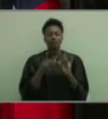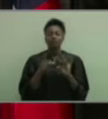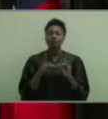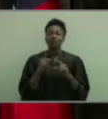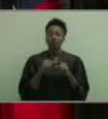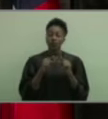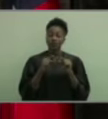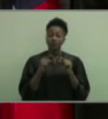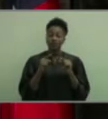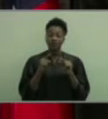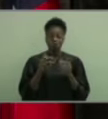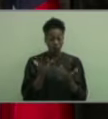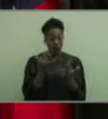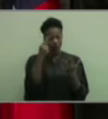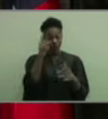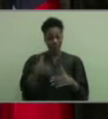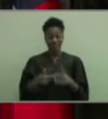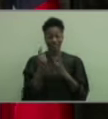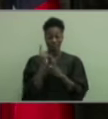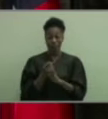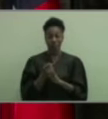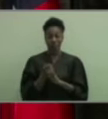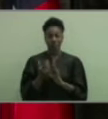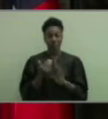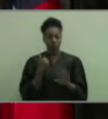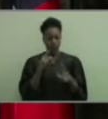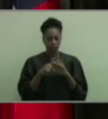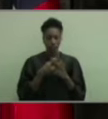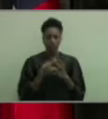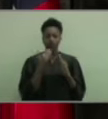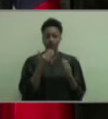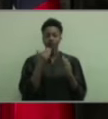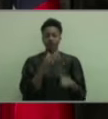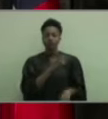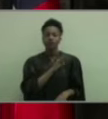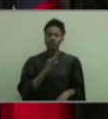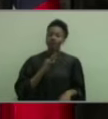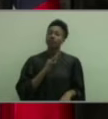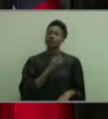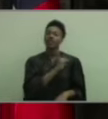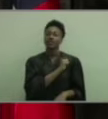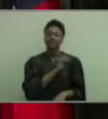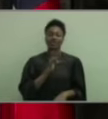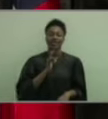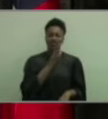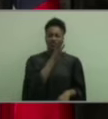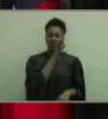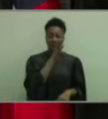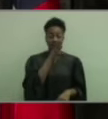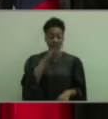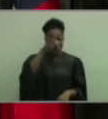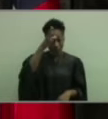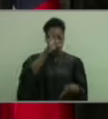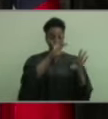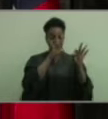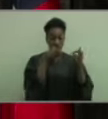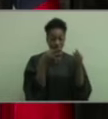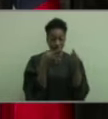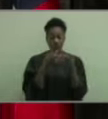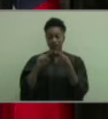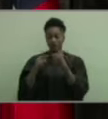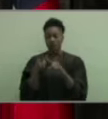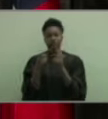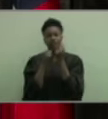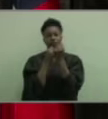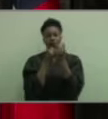together. Before I start, I would just like to thank the faculty, staff, parents, family, and friends that have